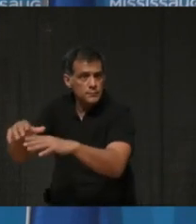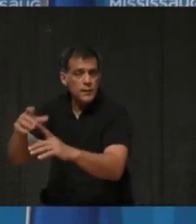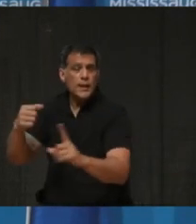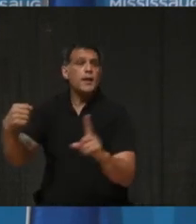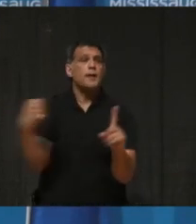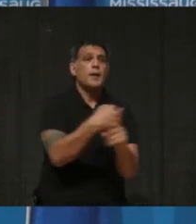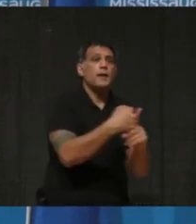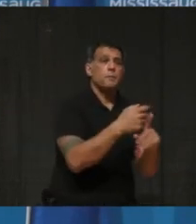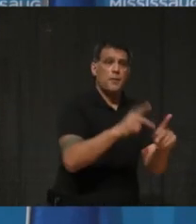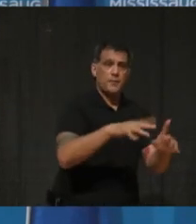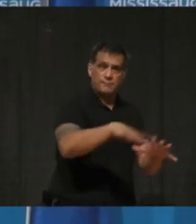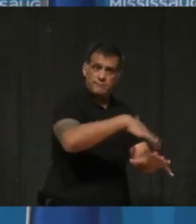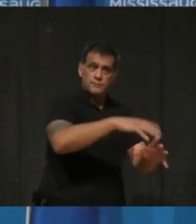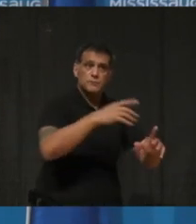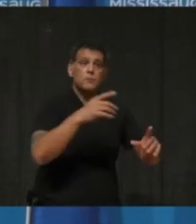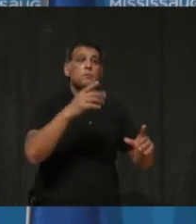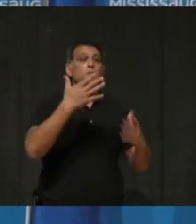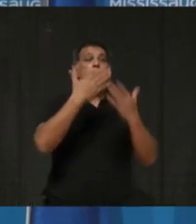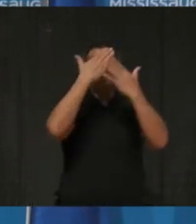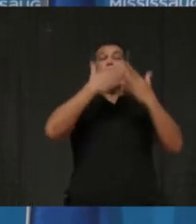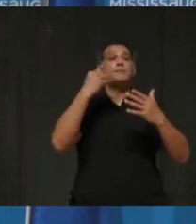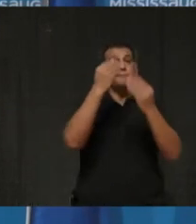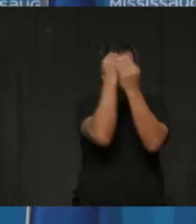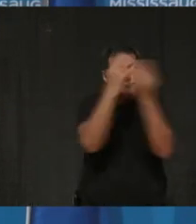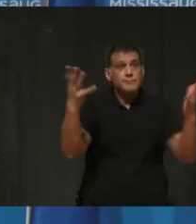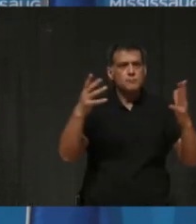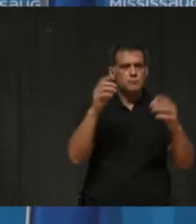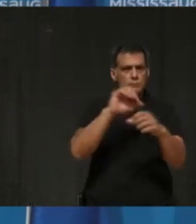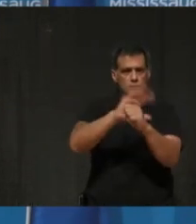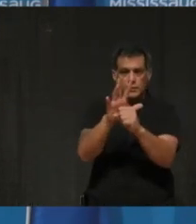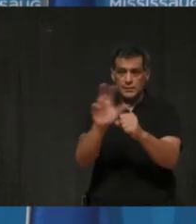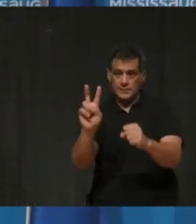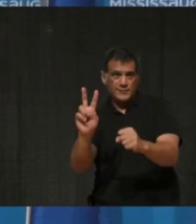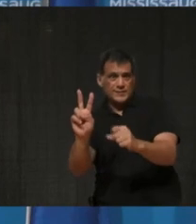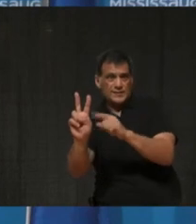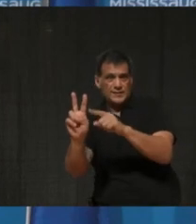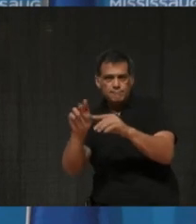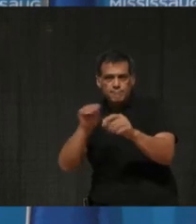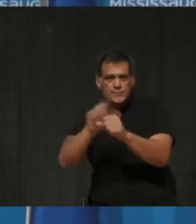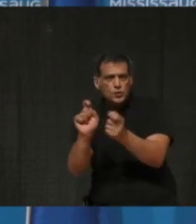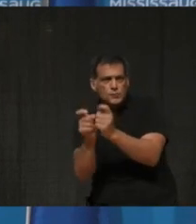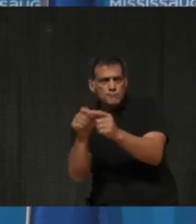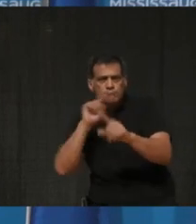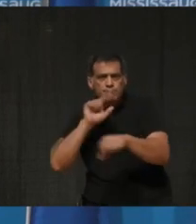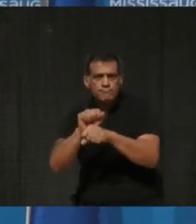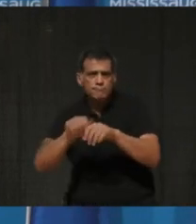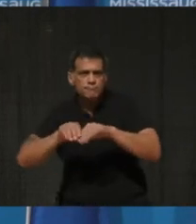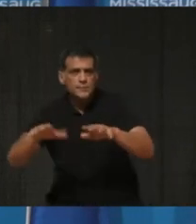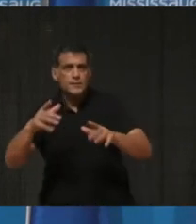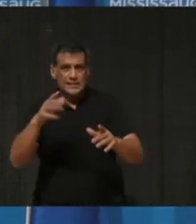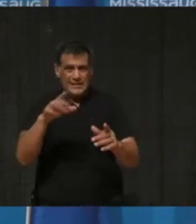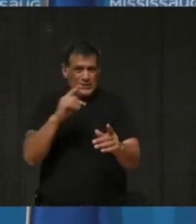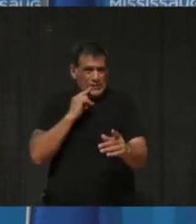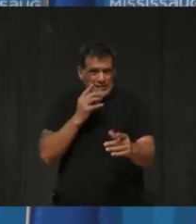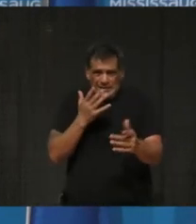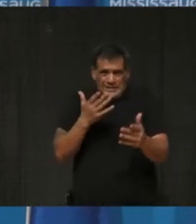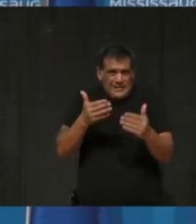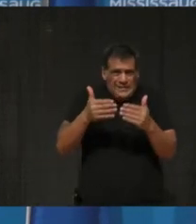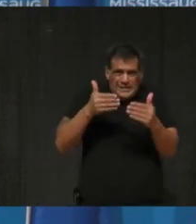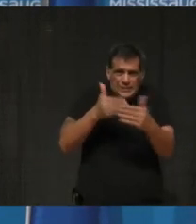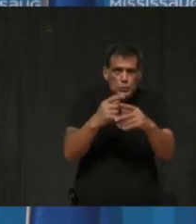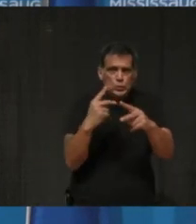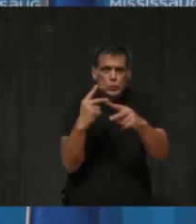and to really monitor the situation in the coming weeks. So, unfortunately, given that we're just at the start of this period right now, I